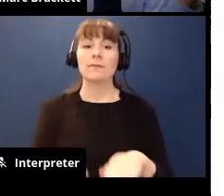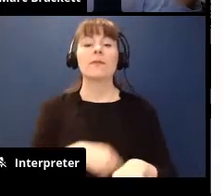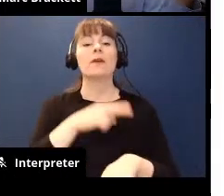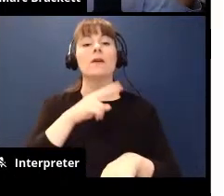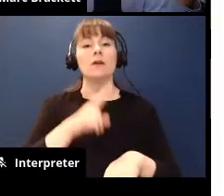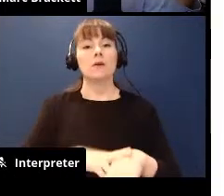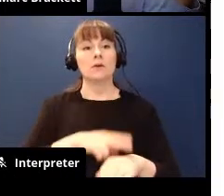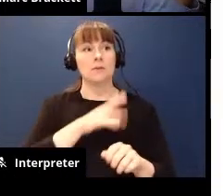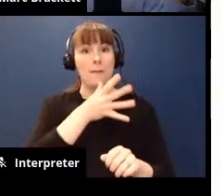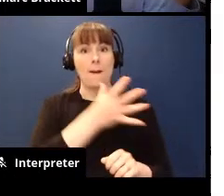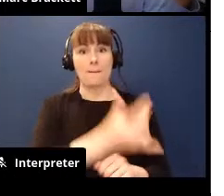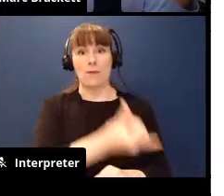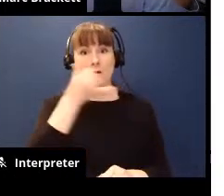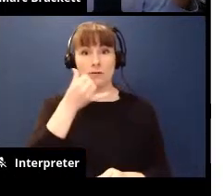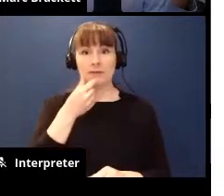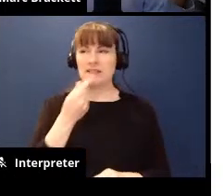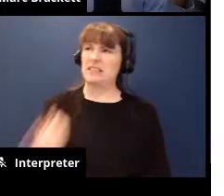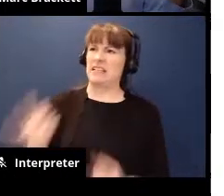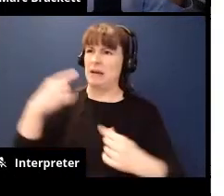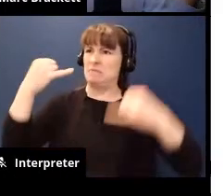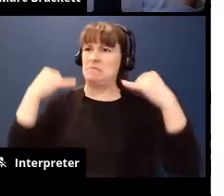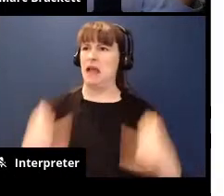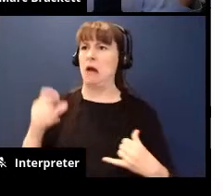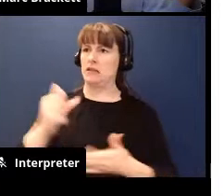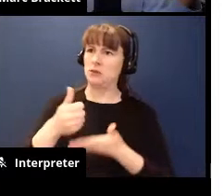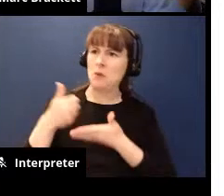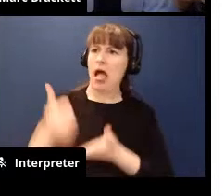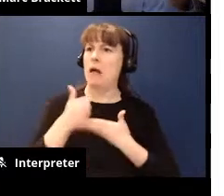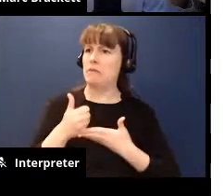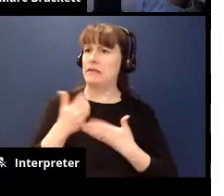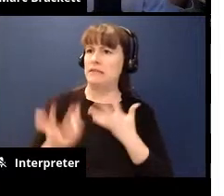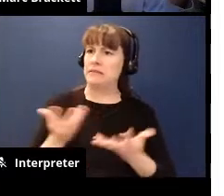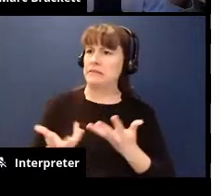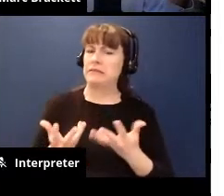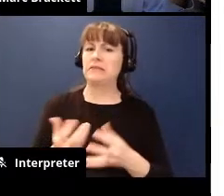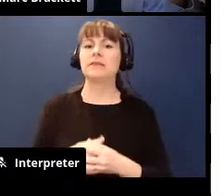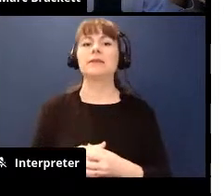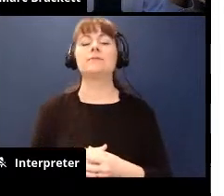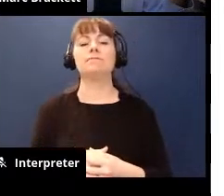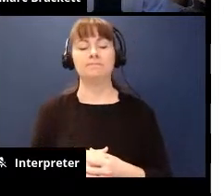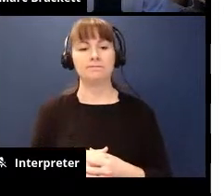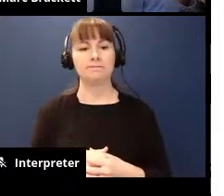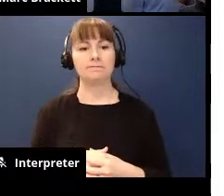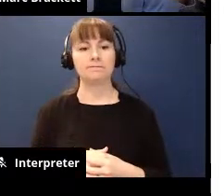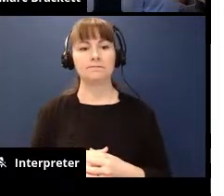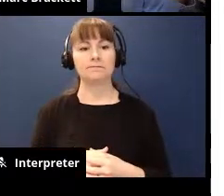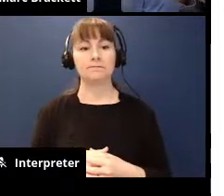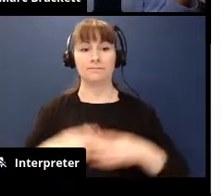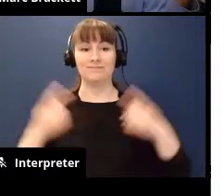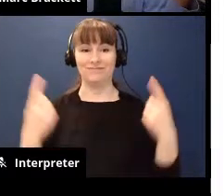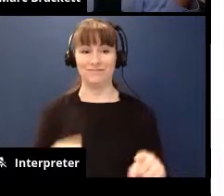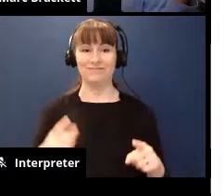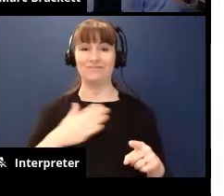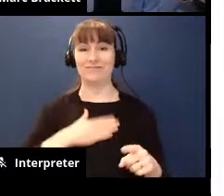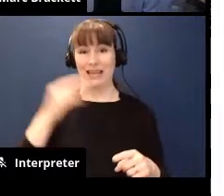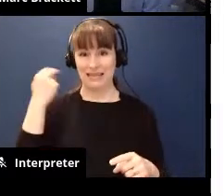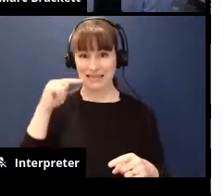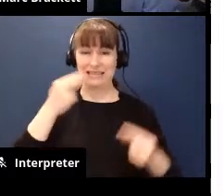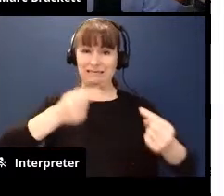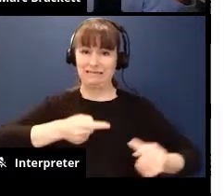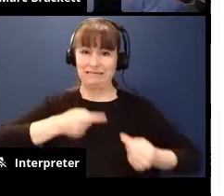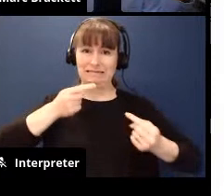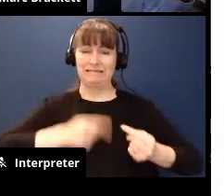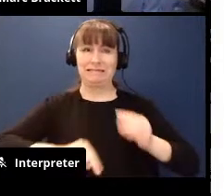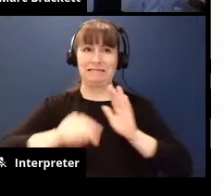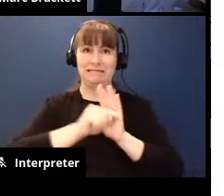her mom calls me and says you know get up here right now i need you to help me with this and so here was my niece having a lot of